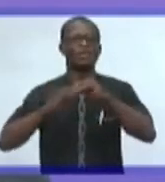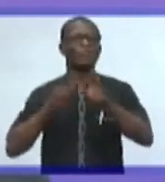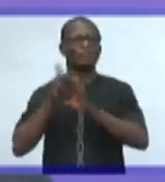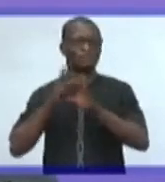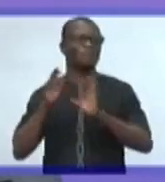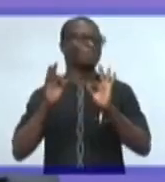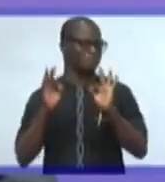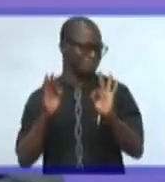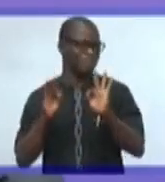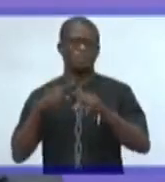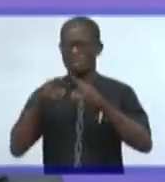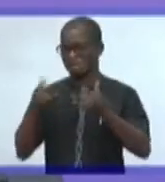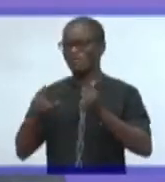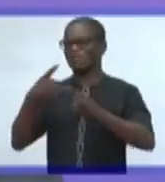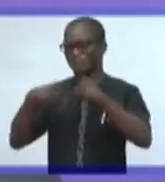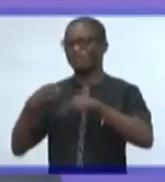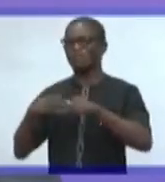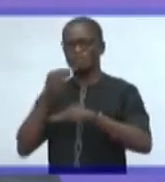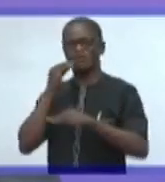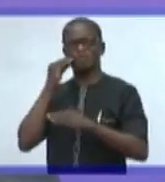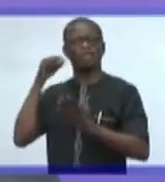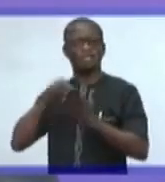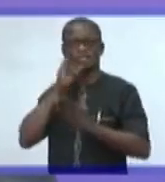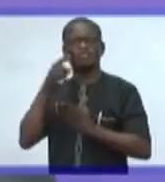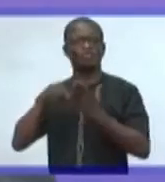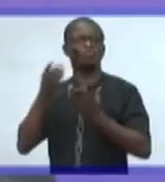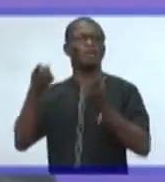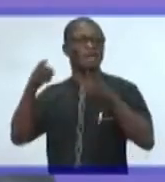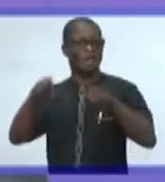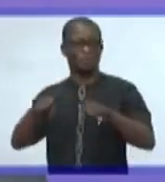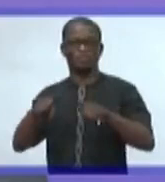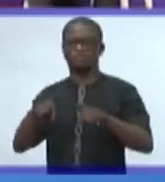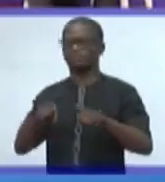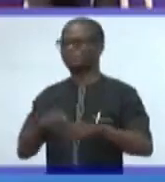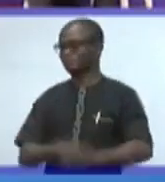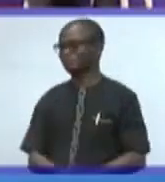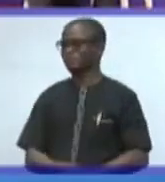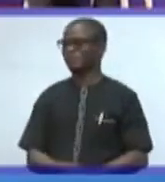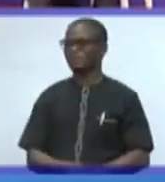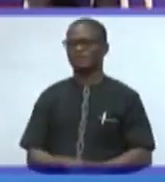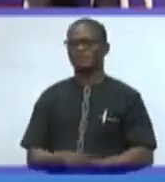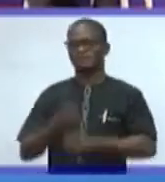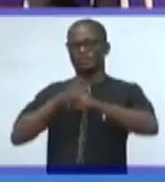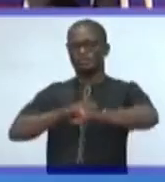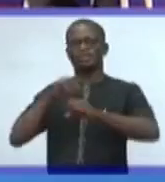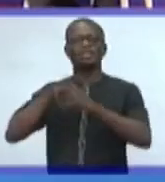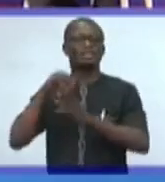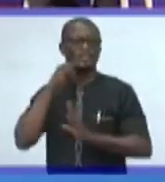good. Now it's time to come back. So this is what is going to happen. All right. Security in Nigeria has been fixed.